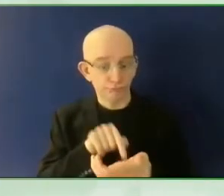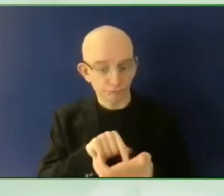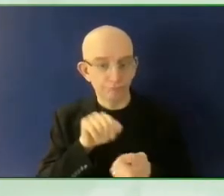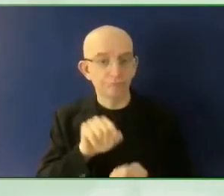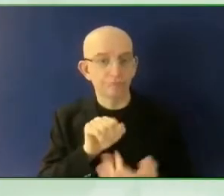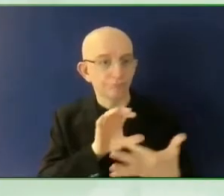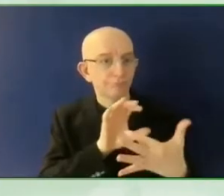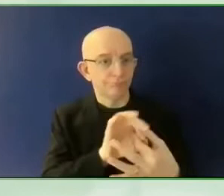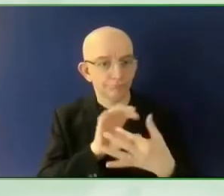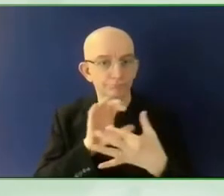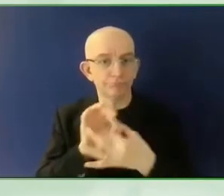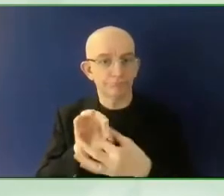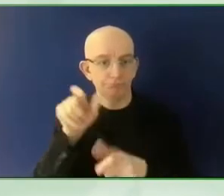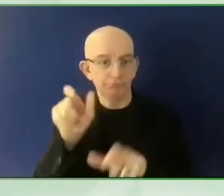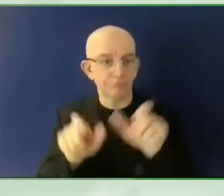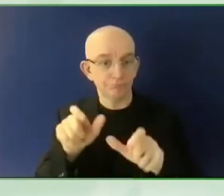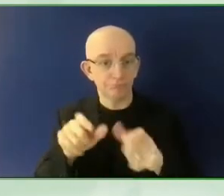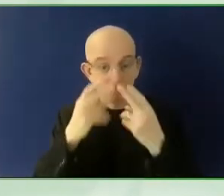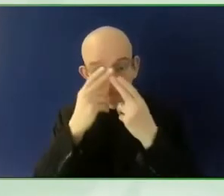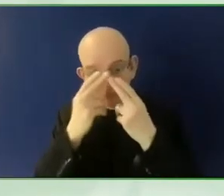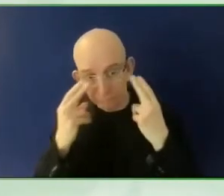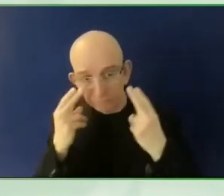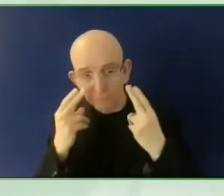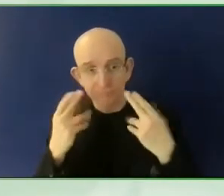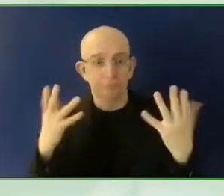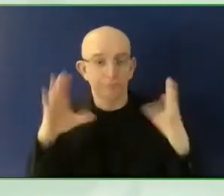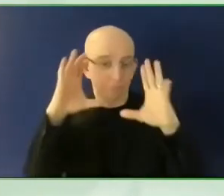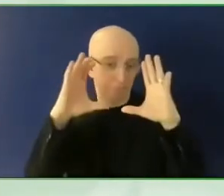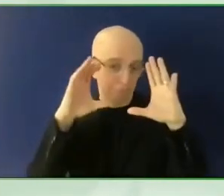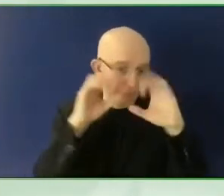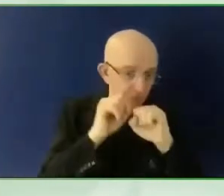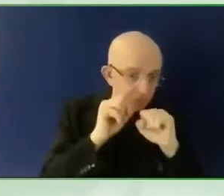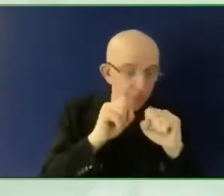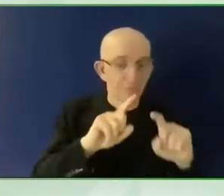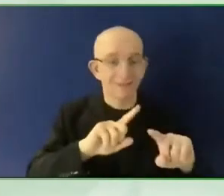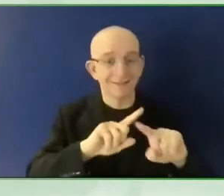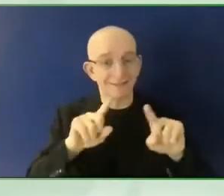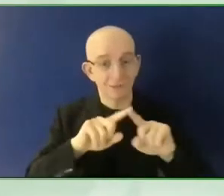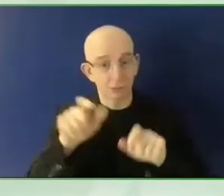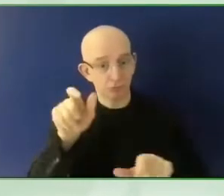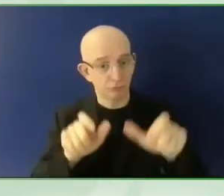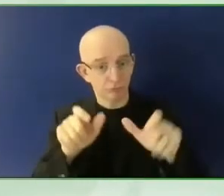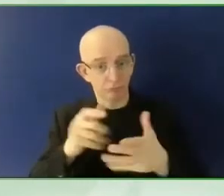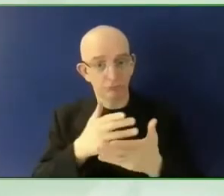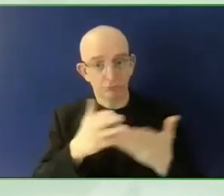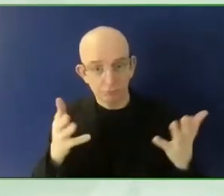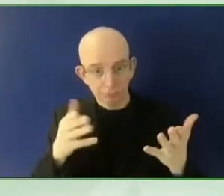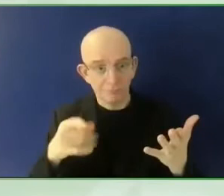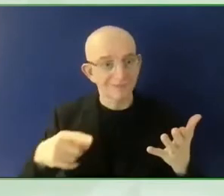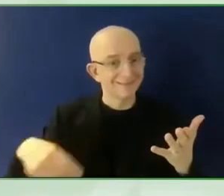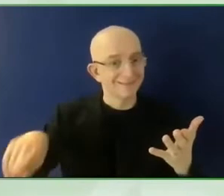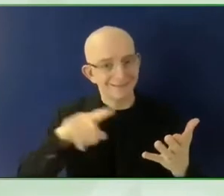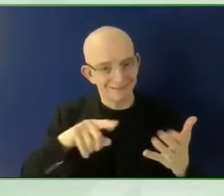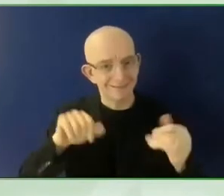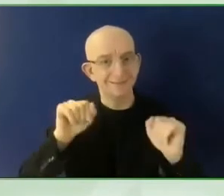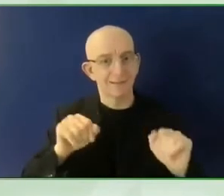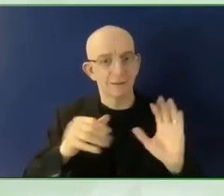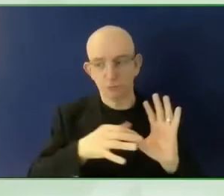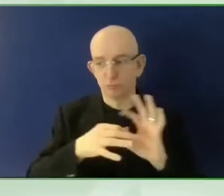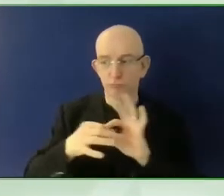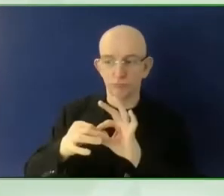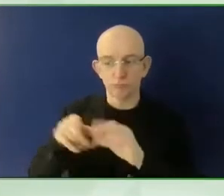visual assistance. This works across geographies, languages, languages, time zones,